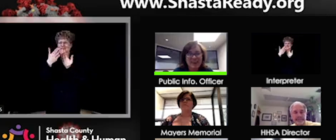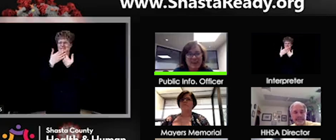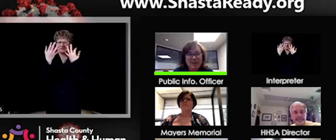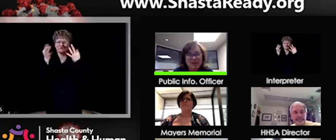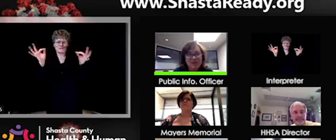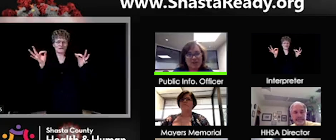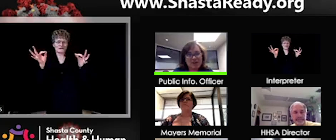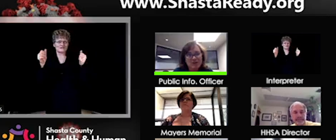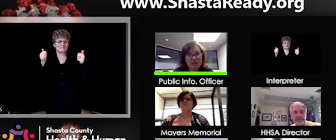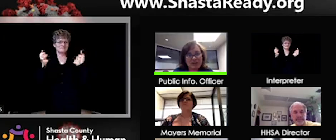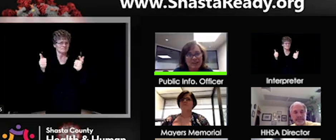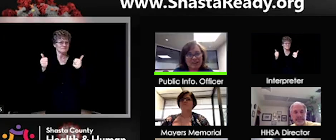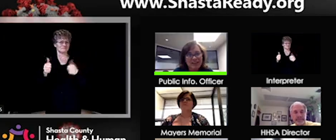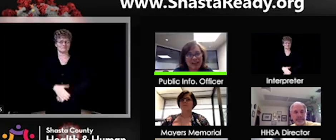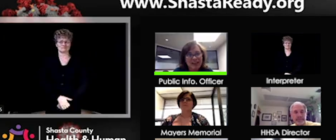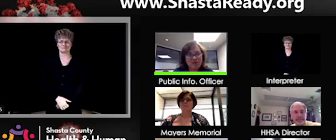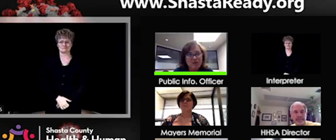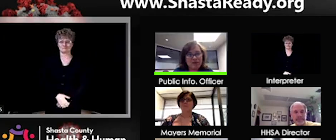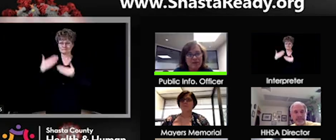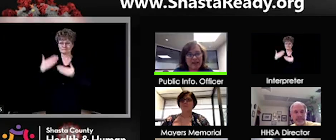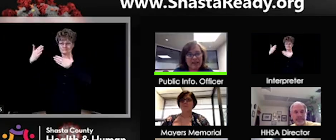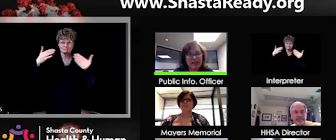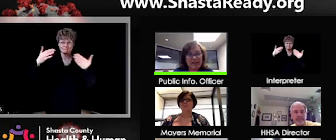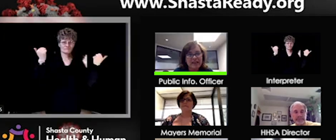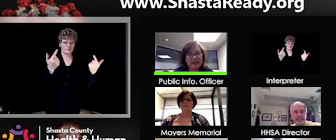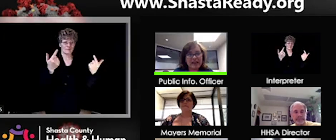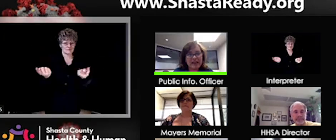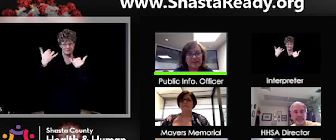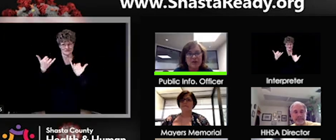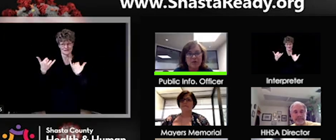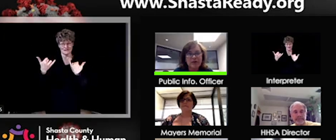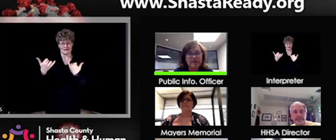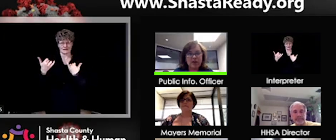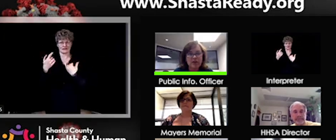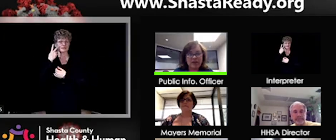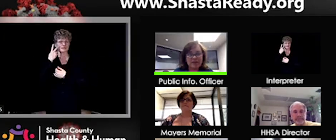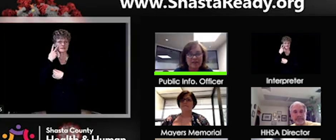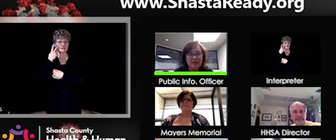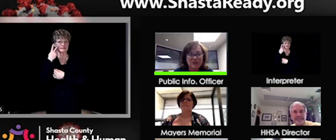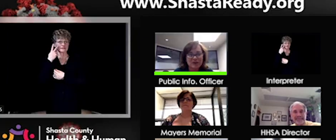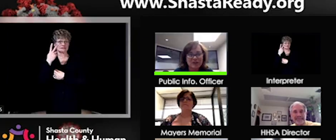All right. Thank you, everyone, for being here today. And we will be back again next.